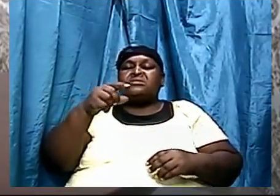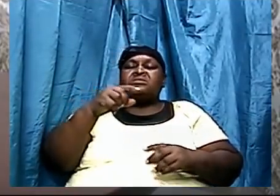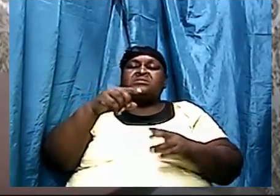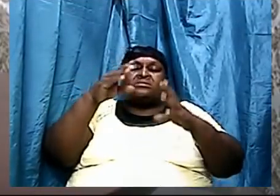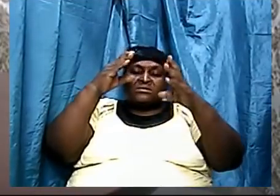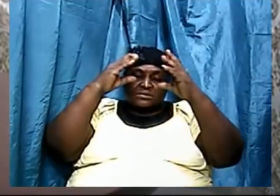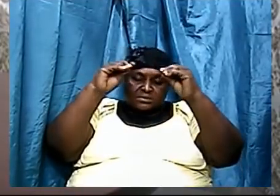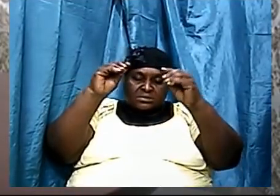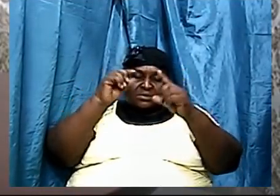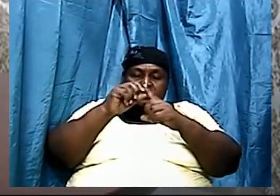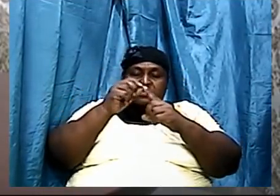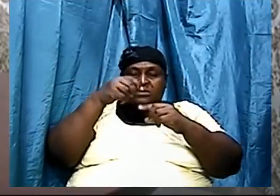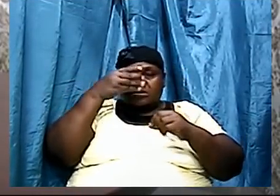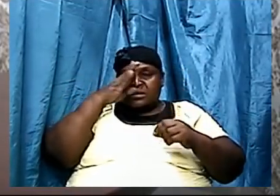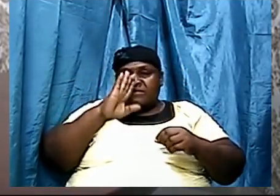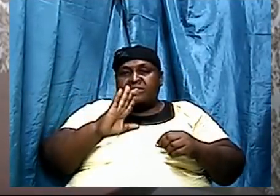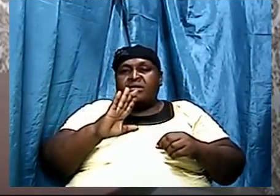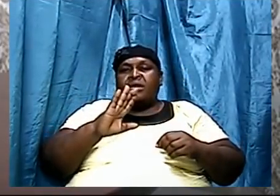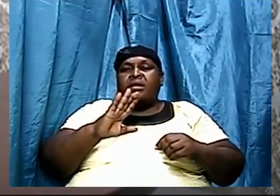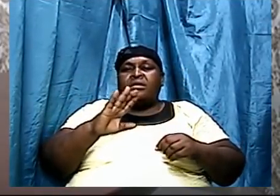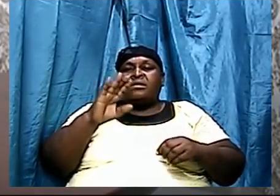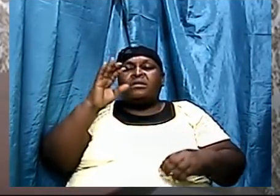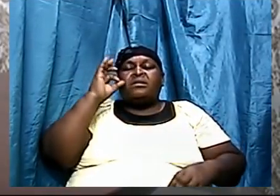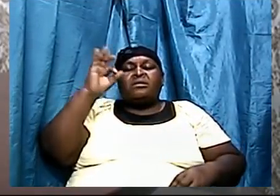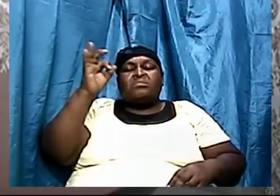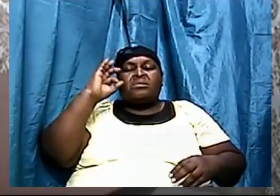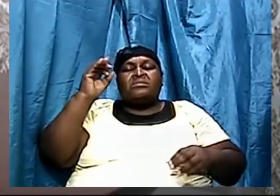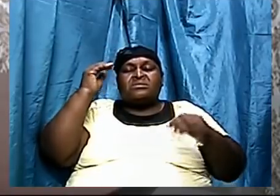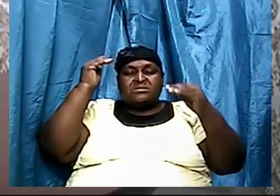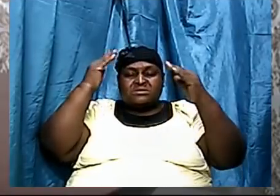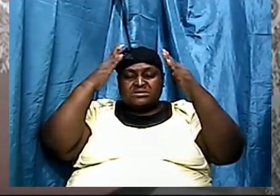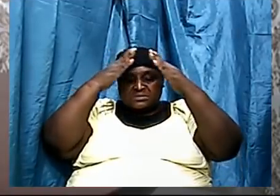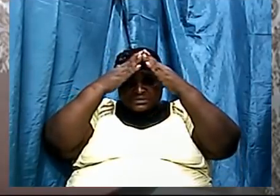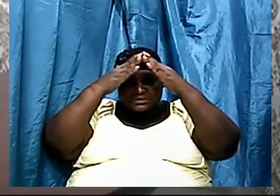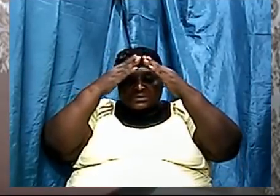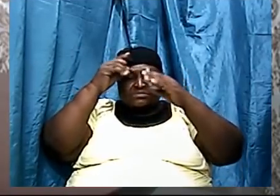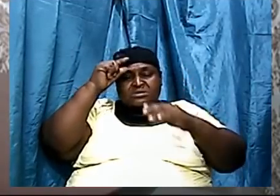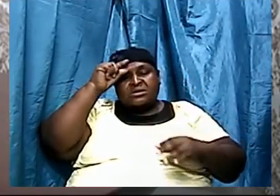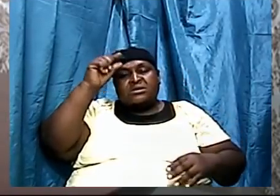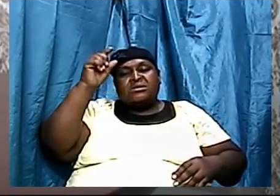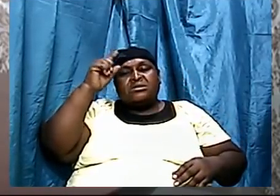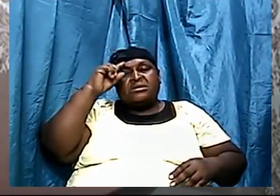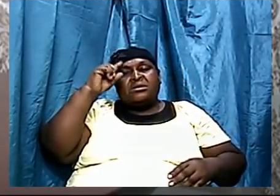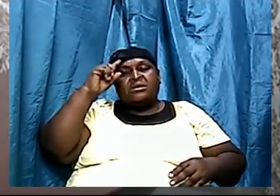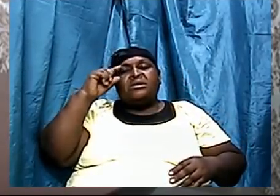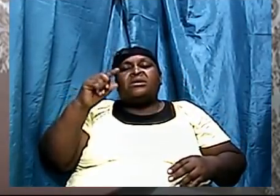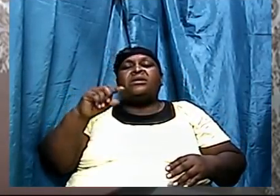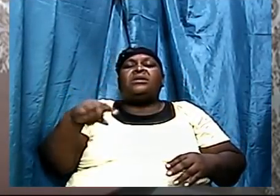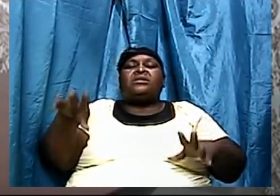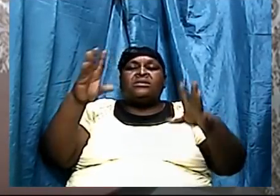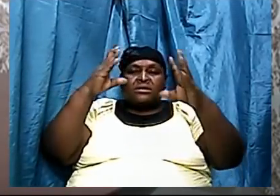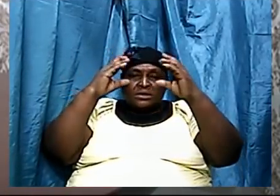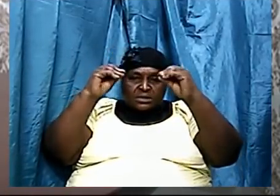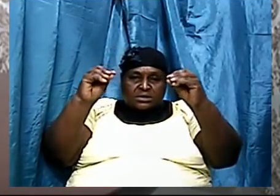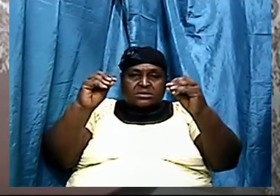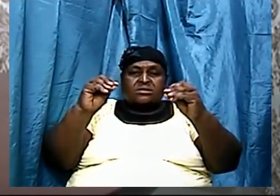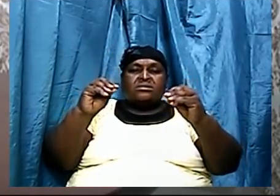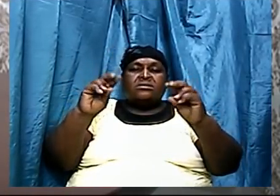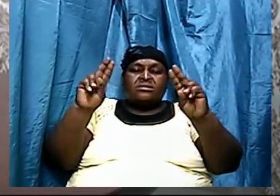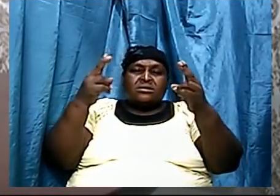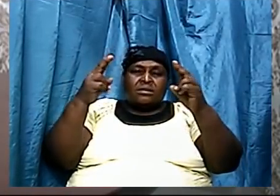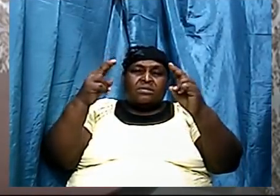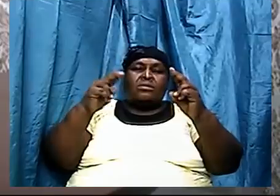a session, or doing a topic for the past few weeks, walking in the word, praise God. But tonight again,